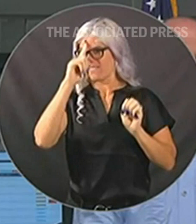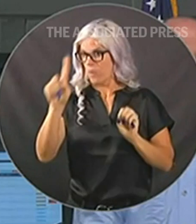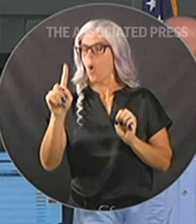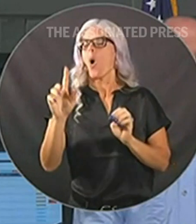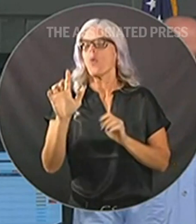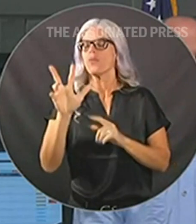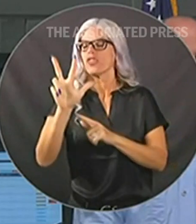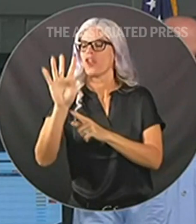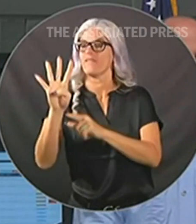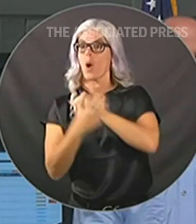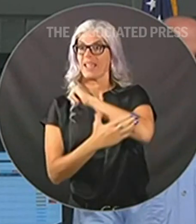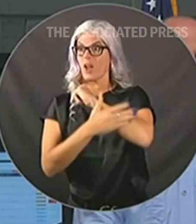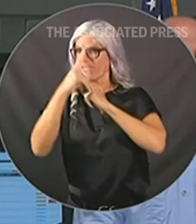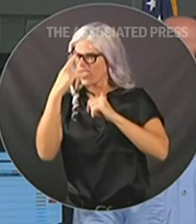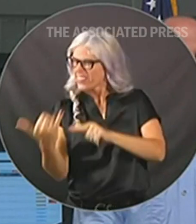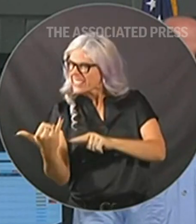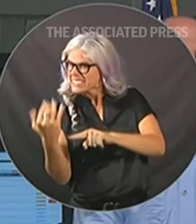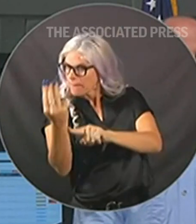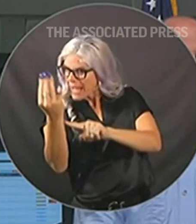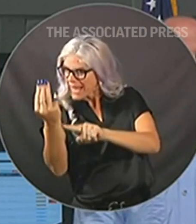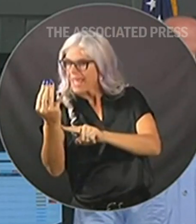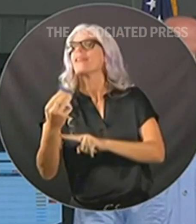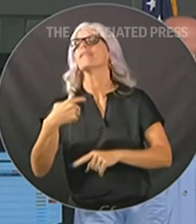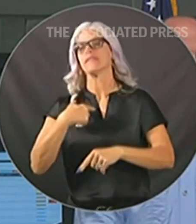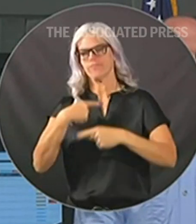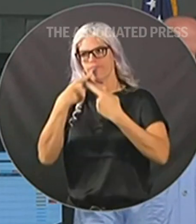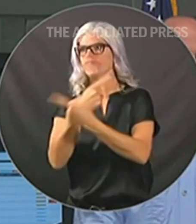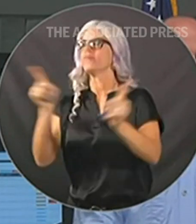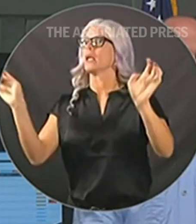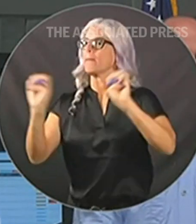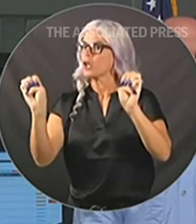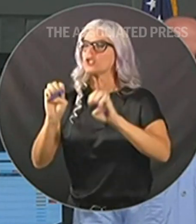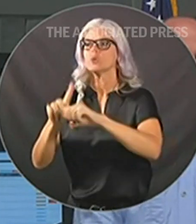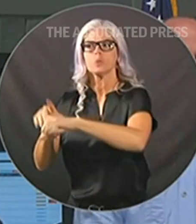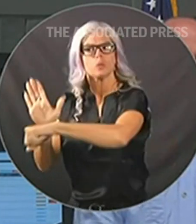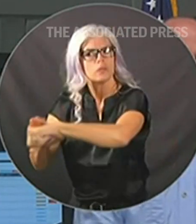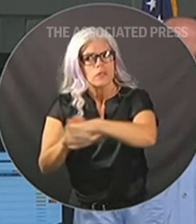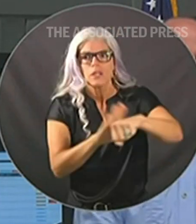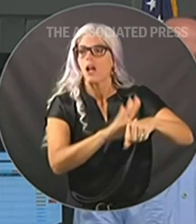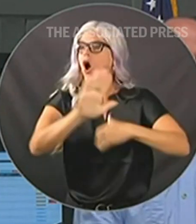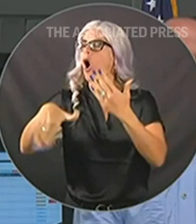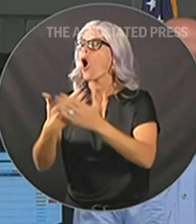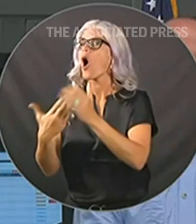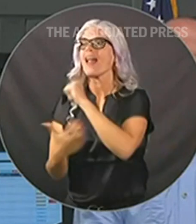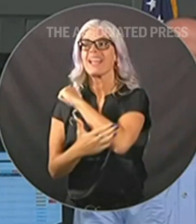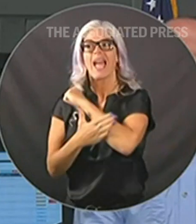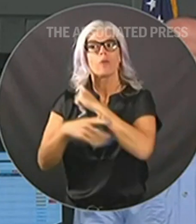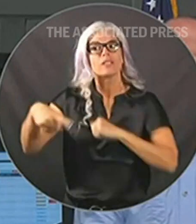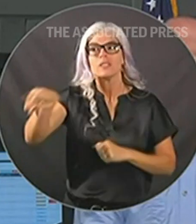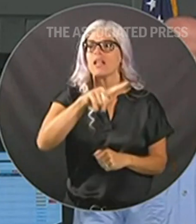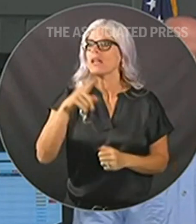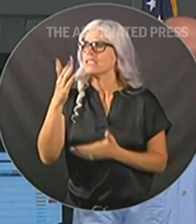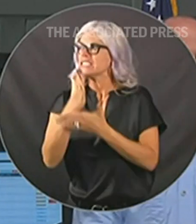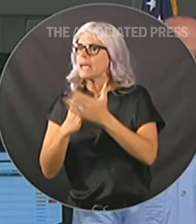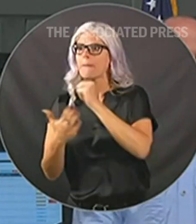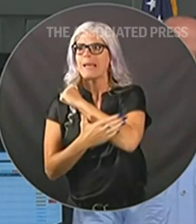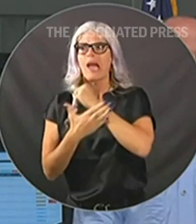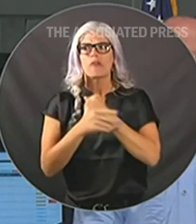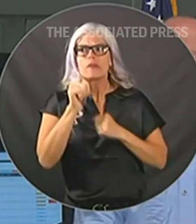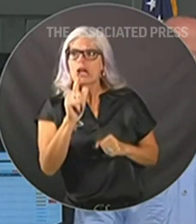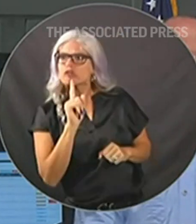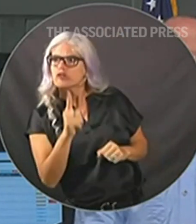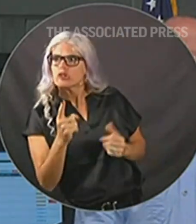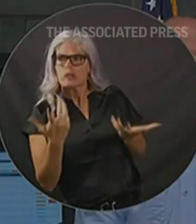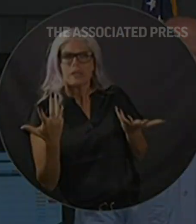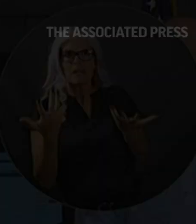This morning as an abundance of caution we've expanded that to all counties just simply because we're not sure the extent of the impacts in